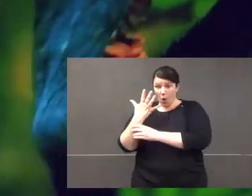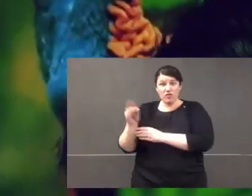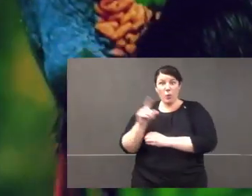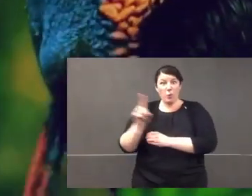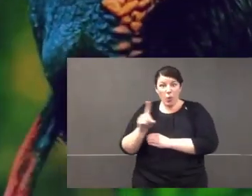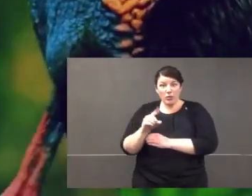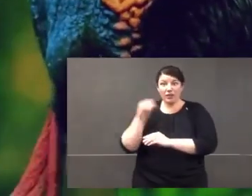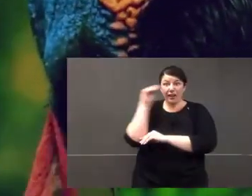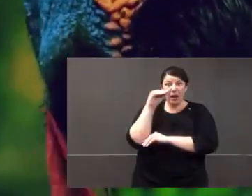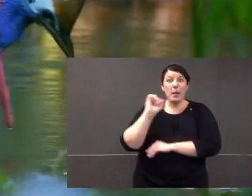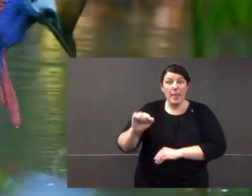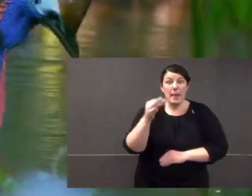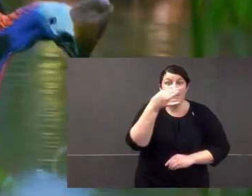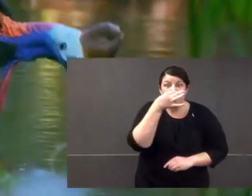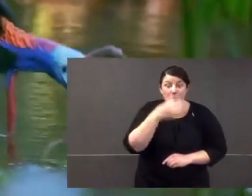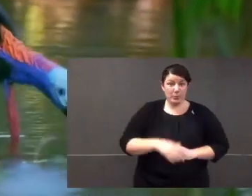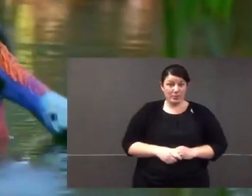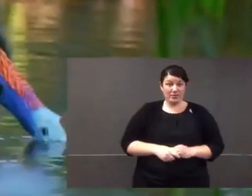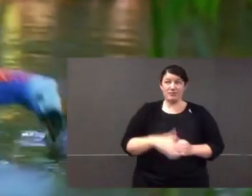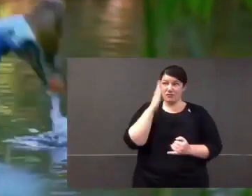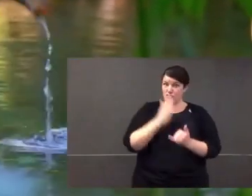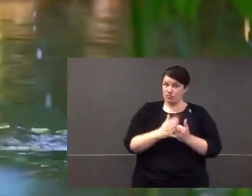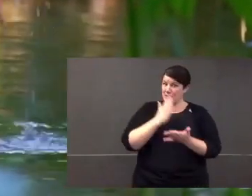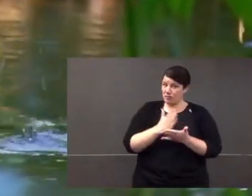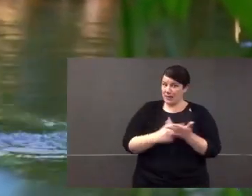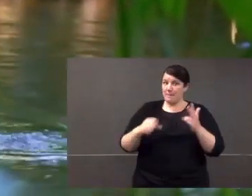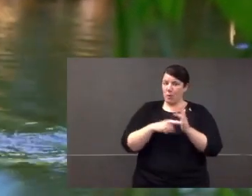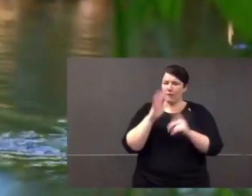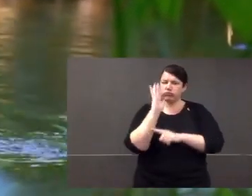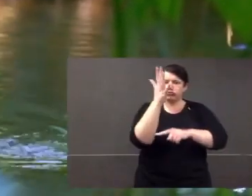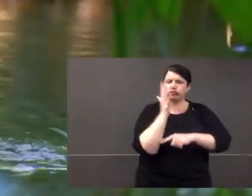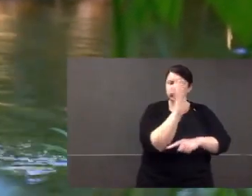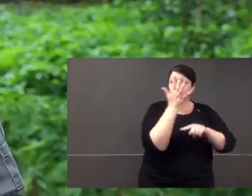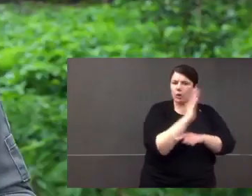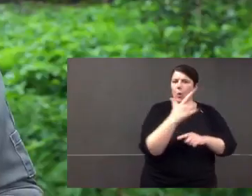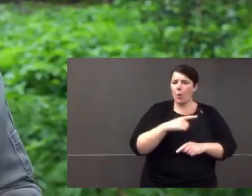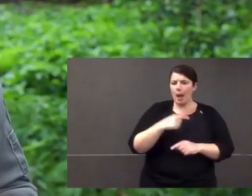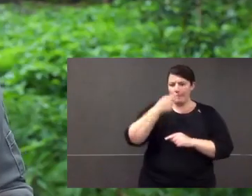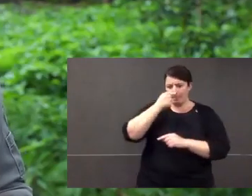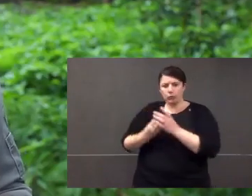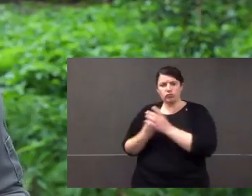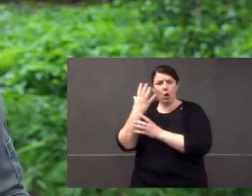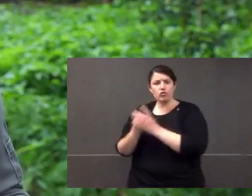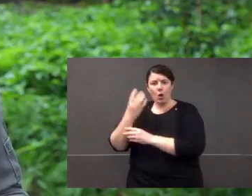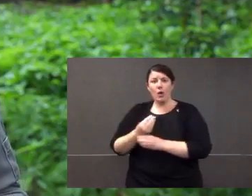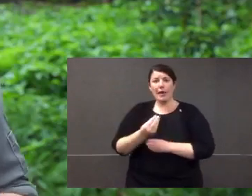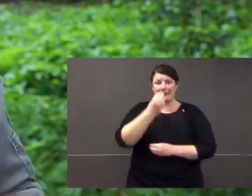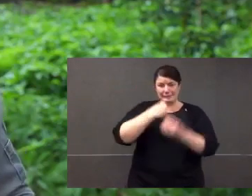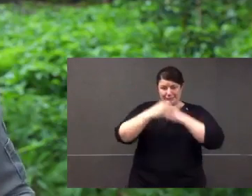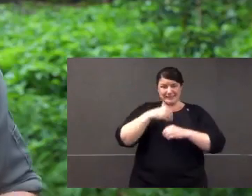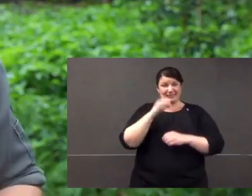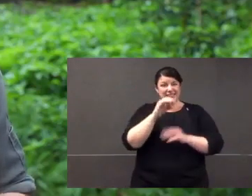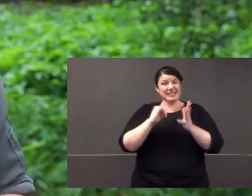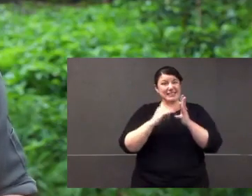germinate and they actually grow from cassowary poo on the ground. They're really important in the forest, cassowaries are,